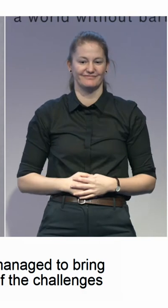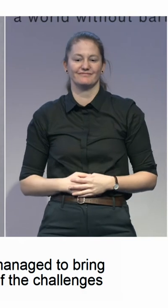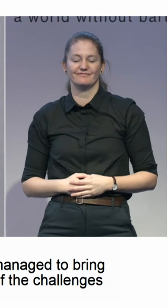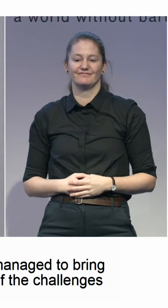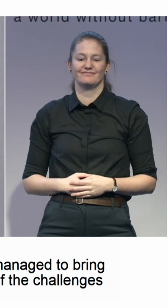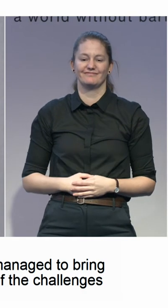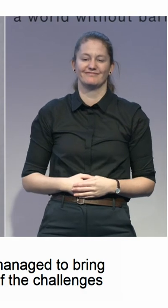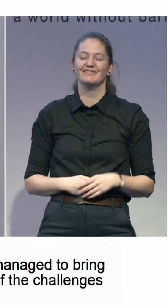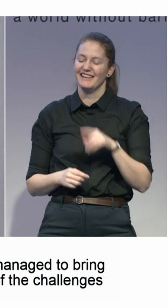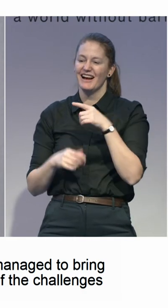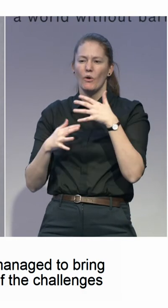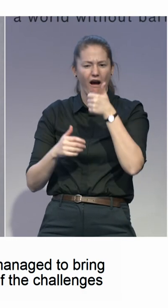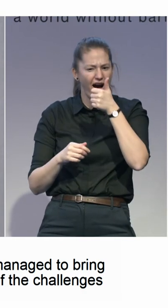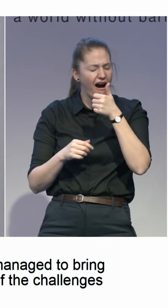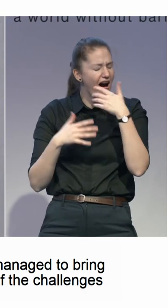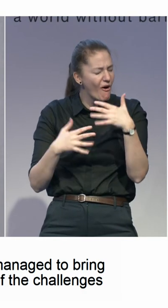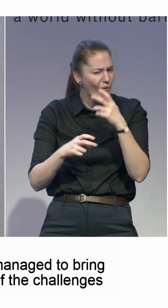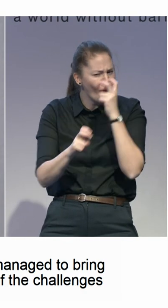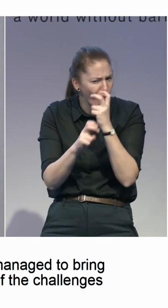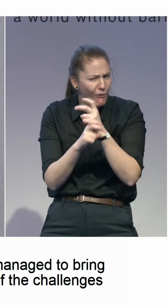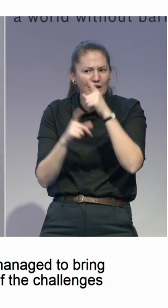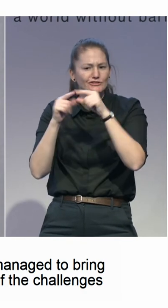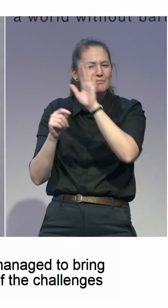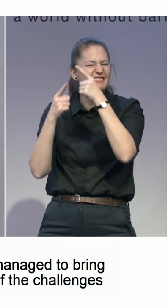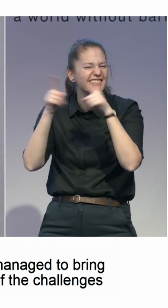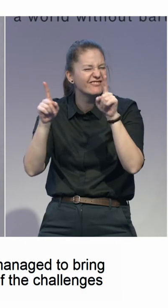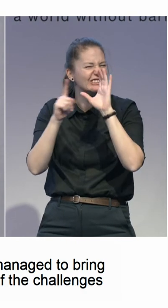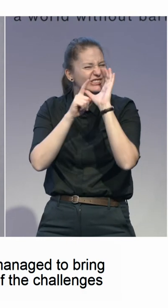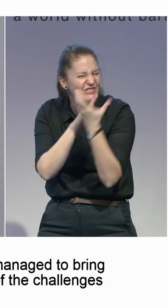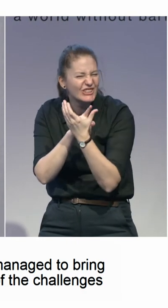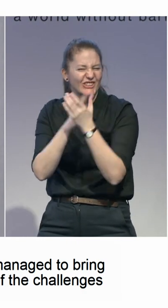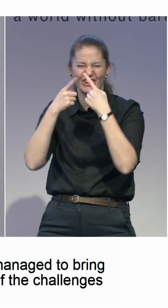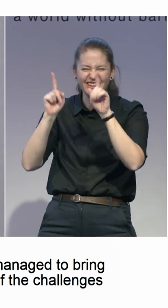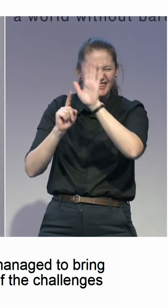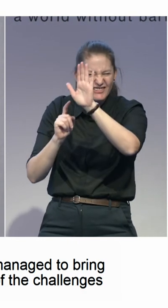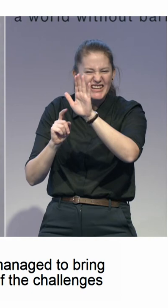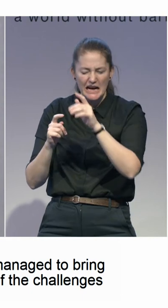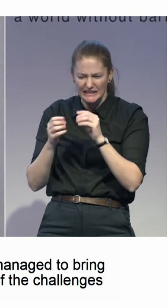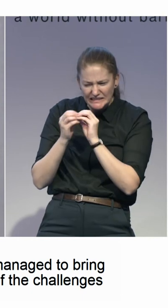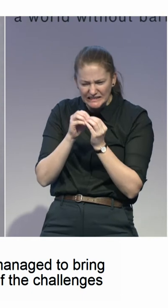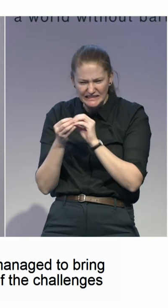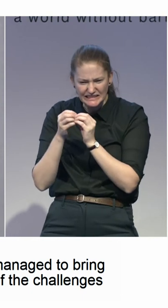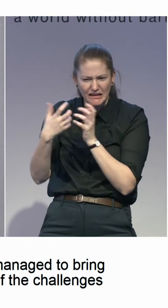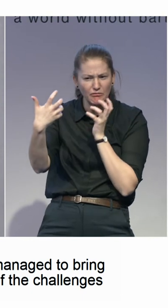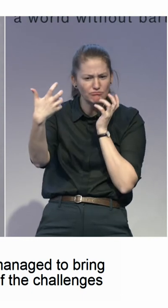So what does it do? It focuses really on the wants and needs, the wishes of people with disabilities.